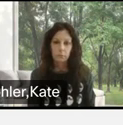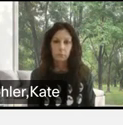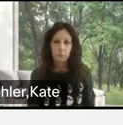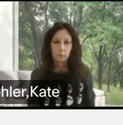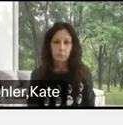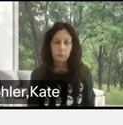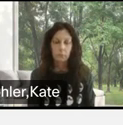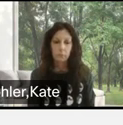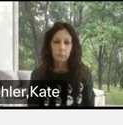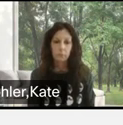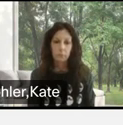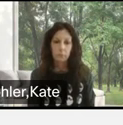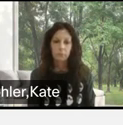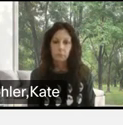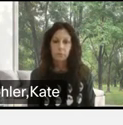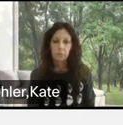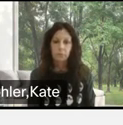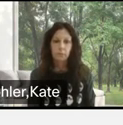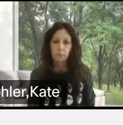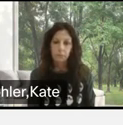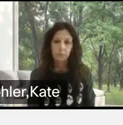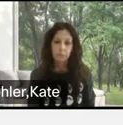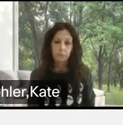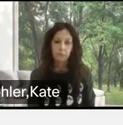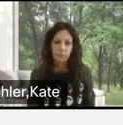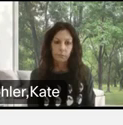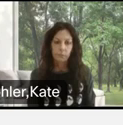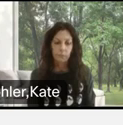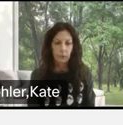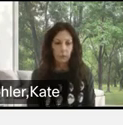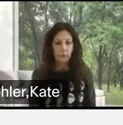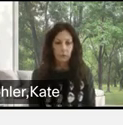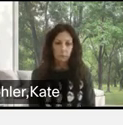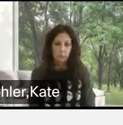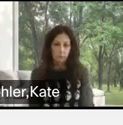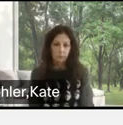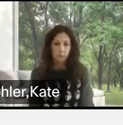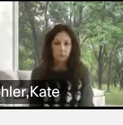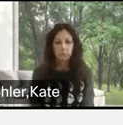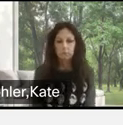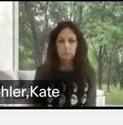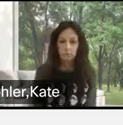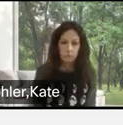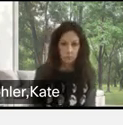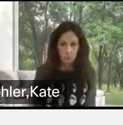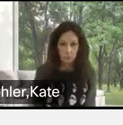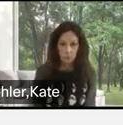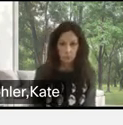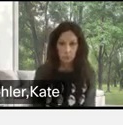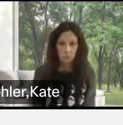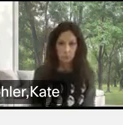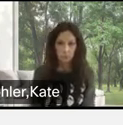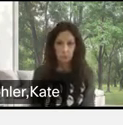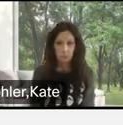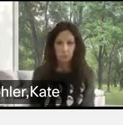Then in person, quite often doesn't provide that opportunity. As well as, like Stephen already said, that it can, there's an expense to